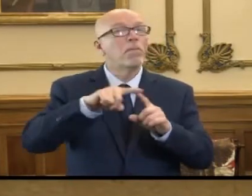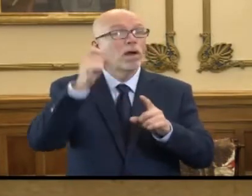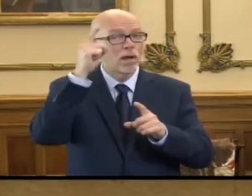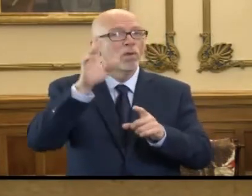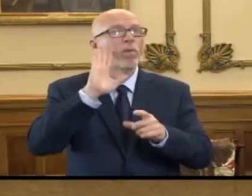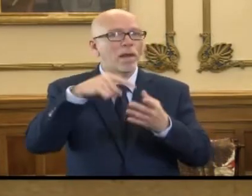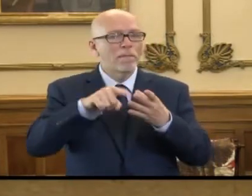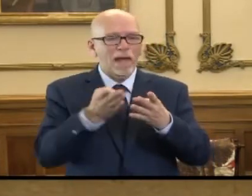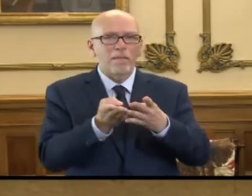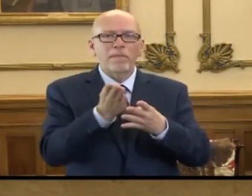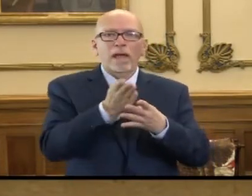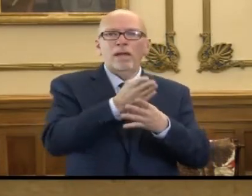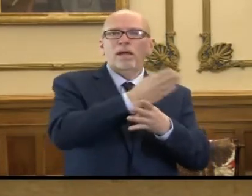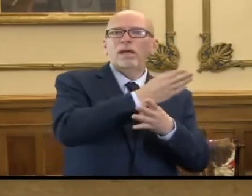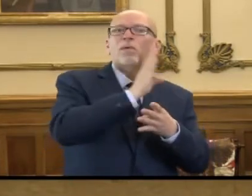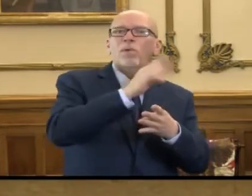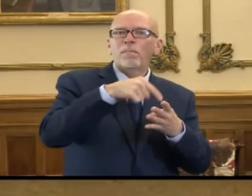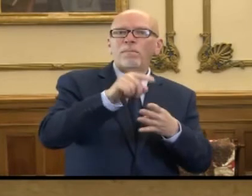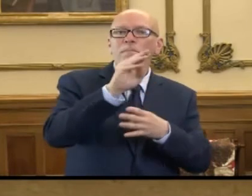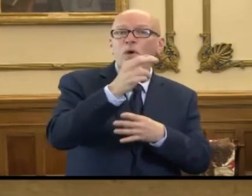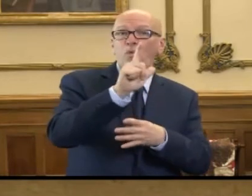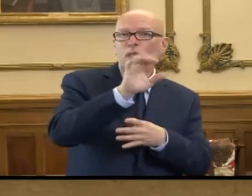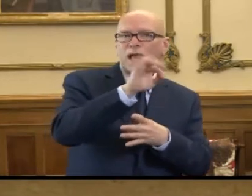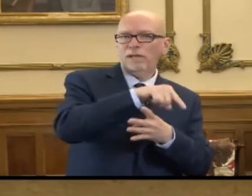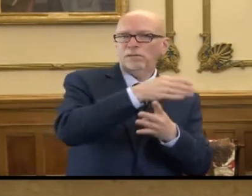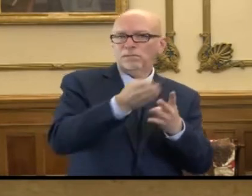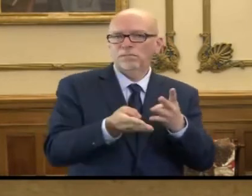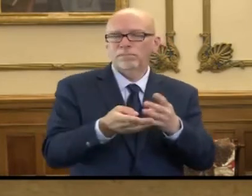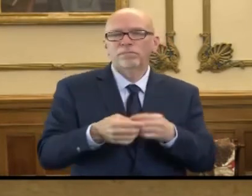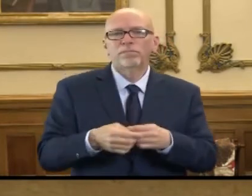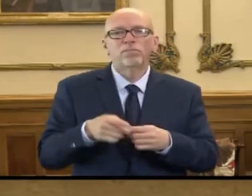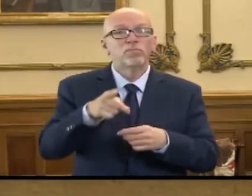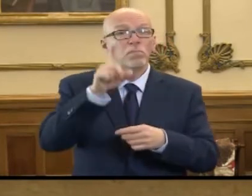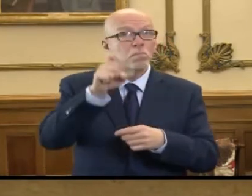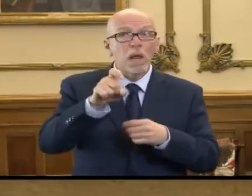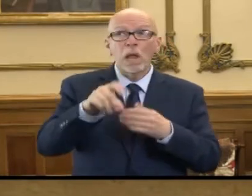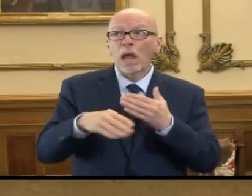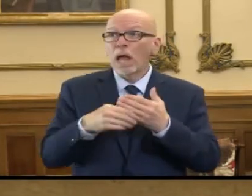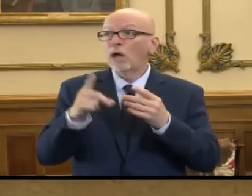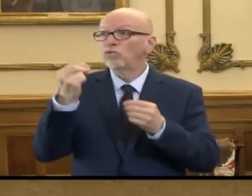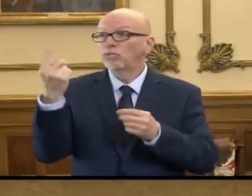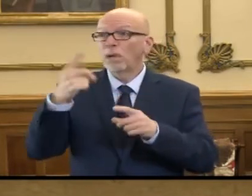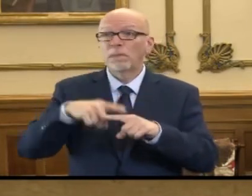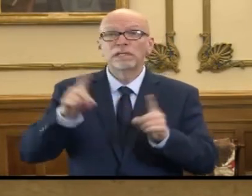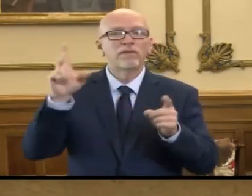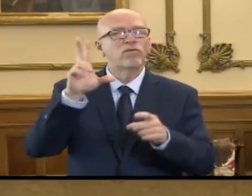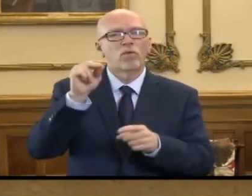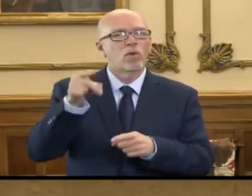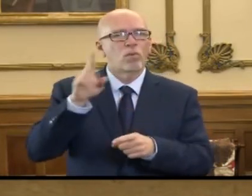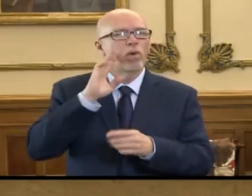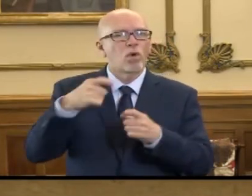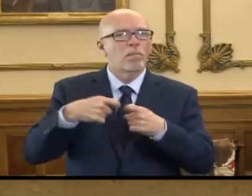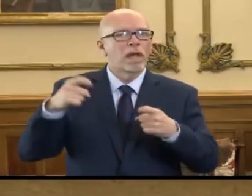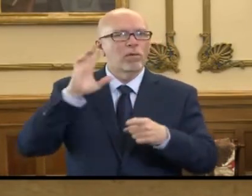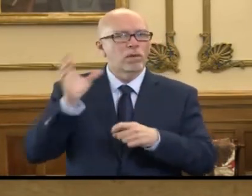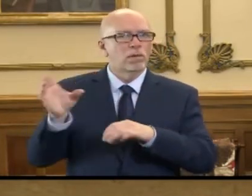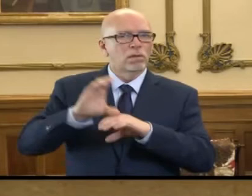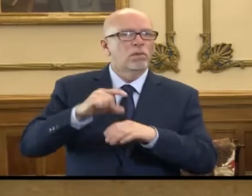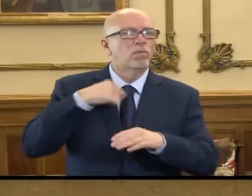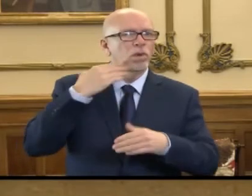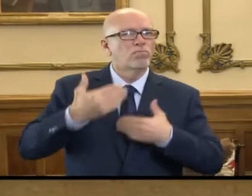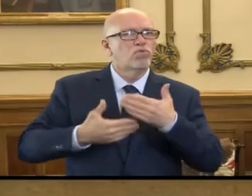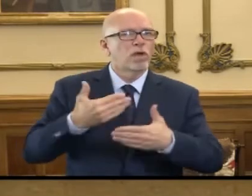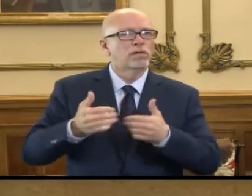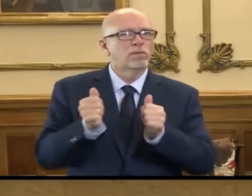to March 29th. There's nothing additional that a claimant needs to do for that benefit. We will process it